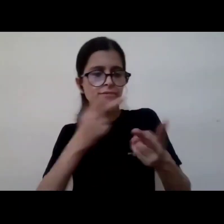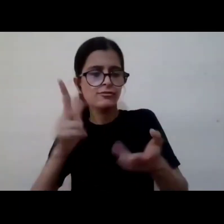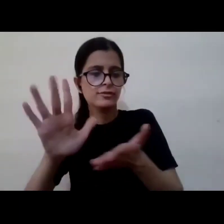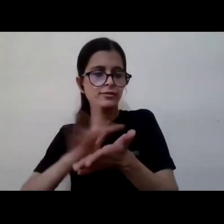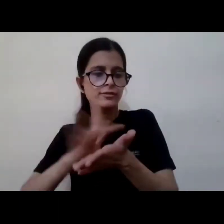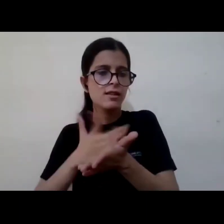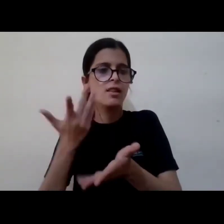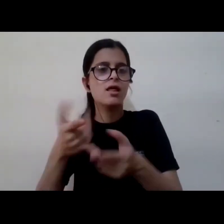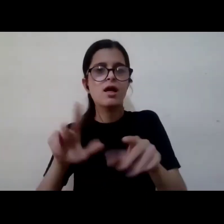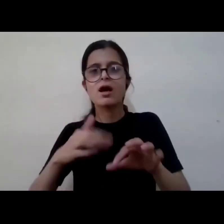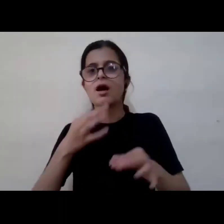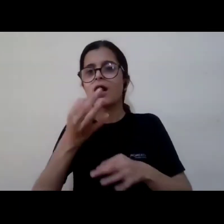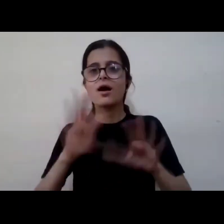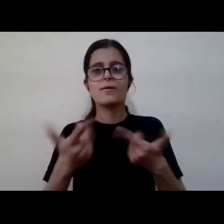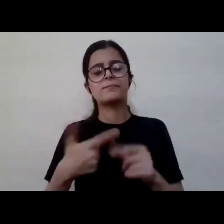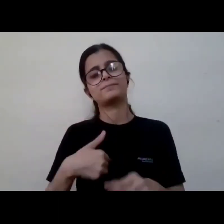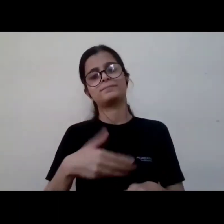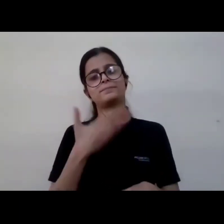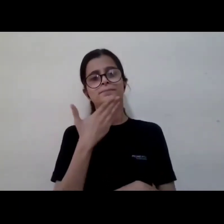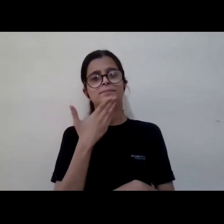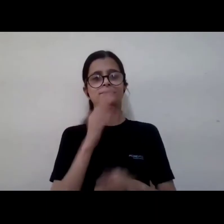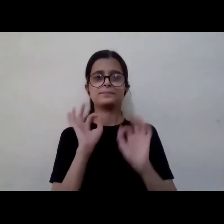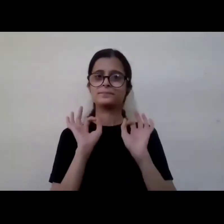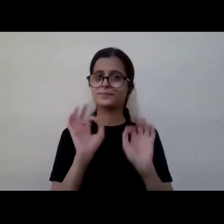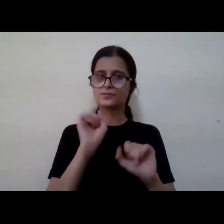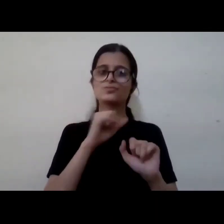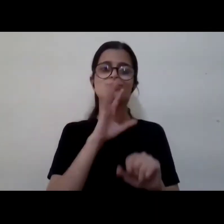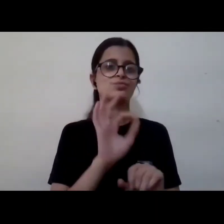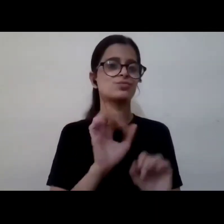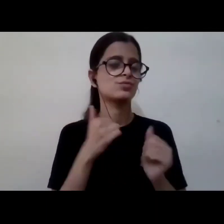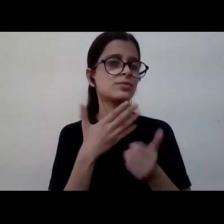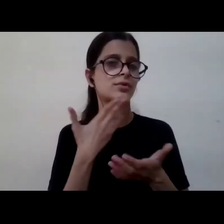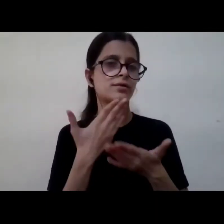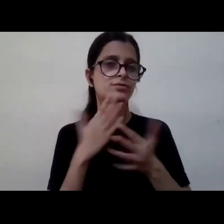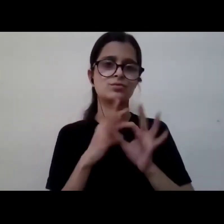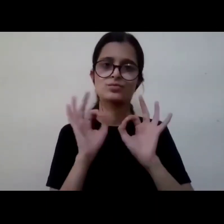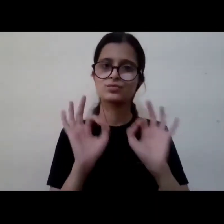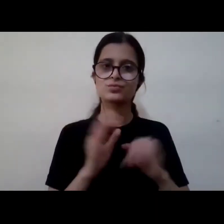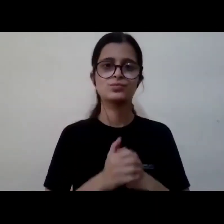sure sir thank you sir